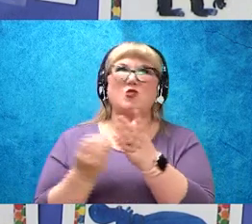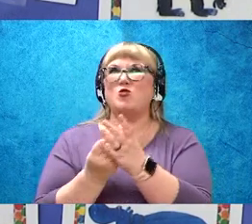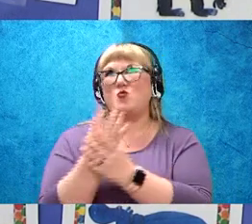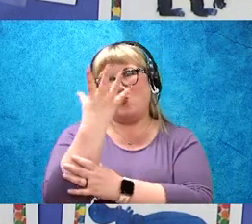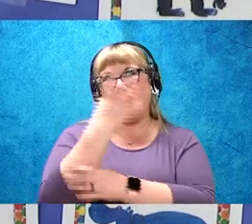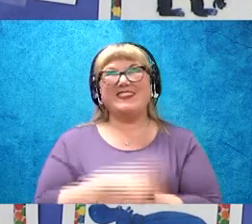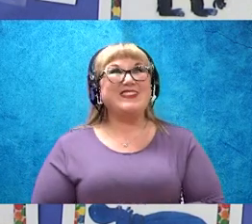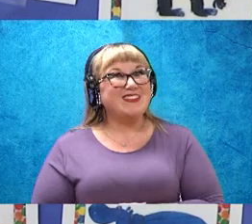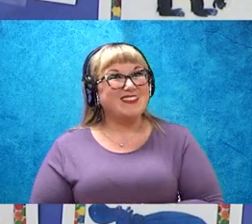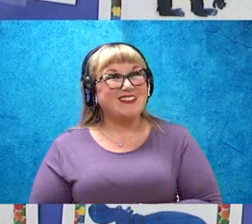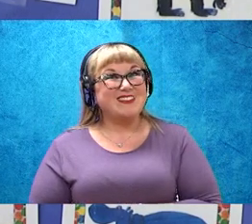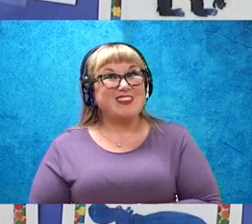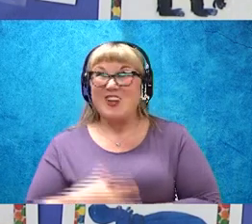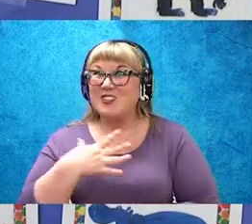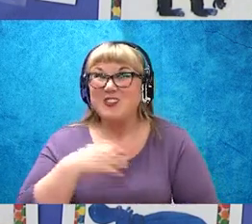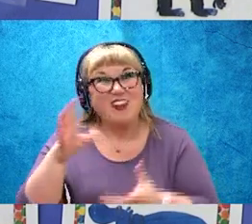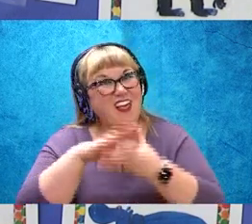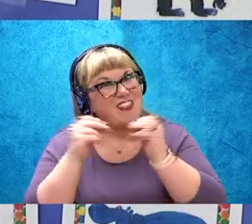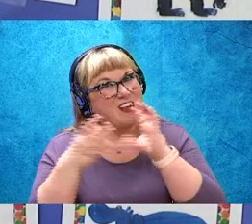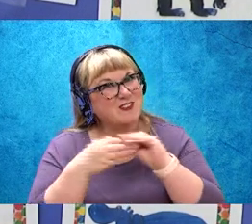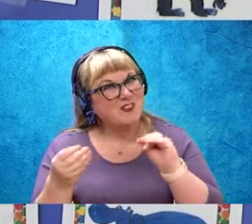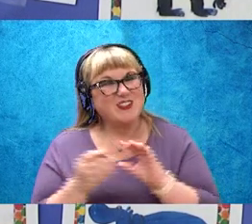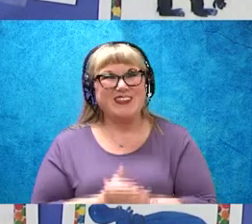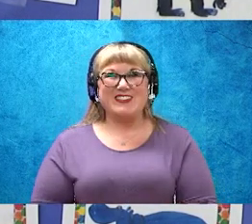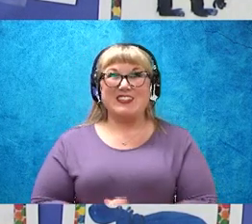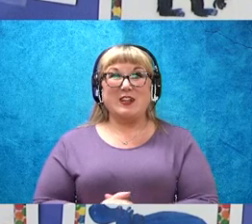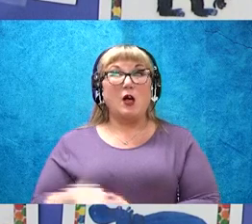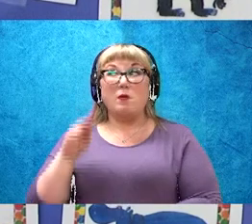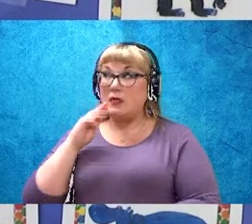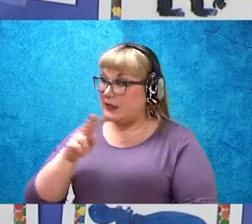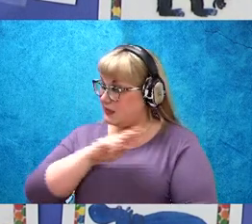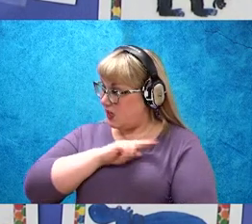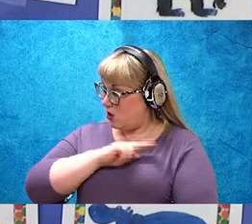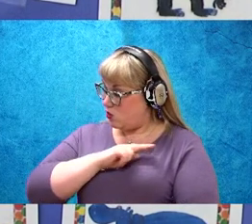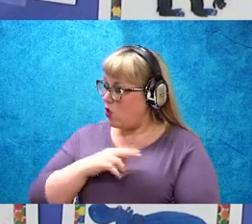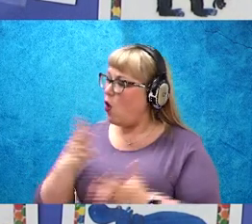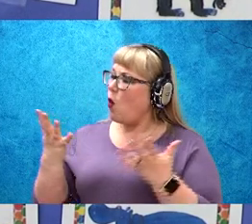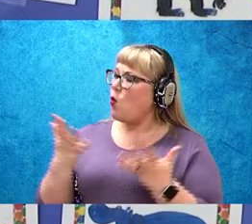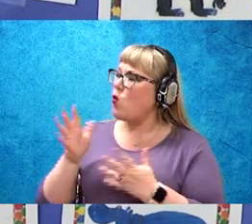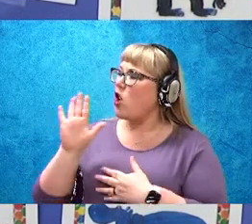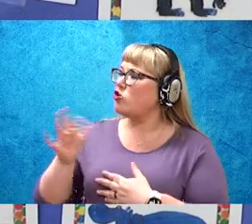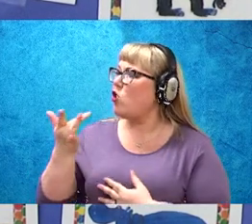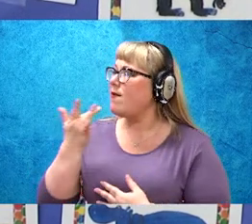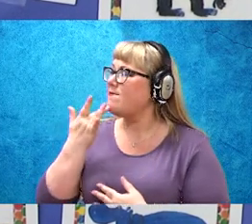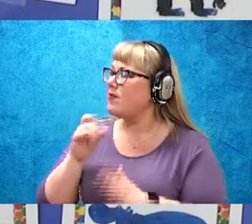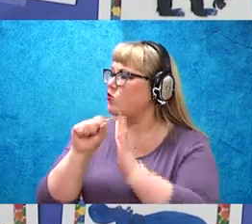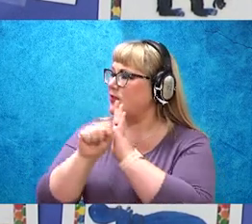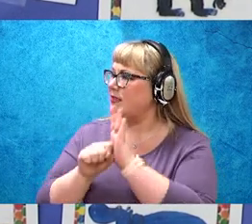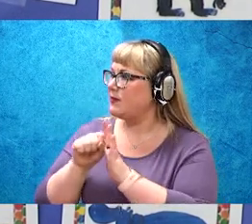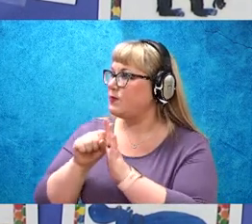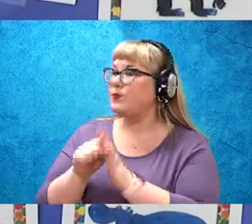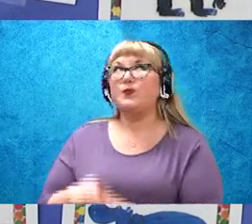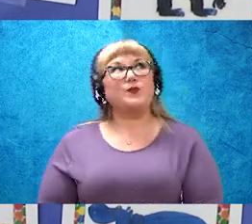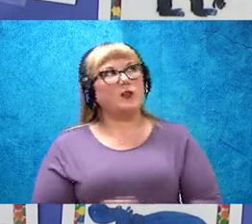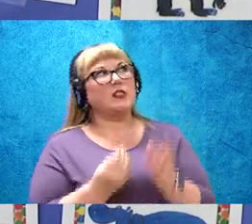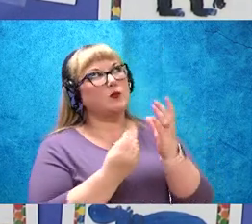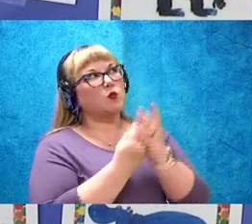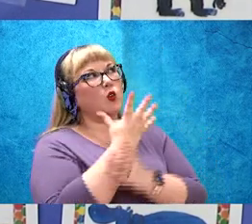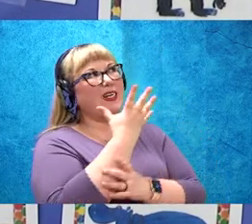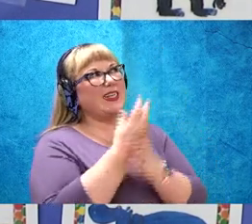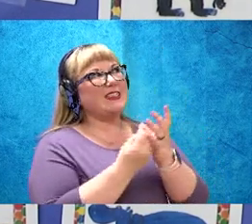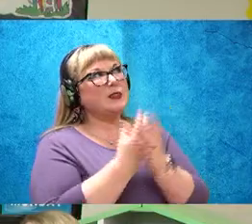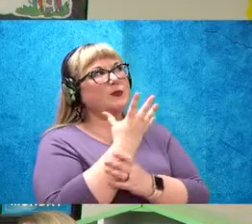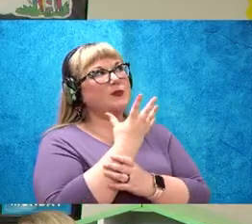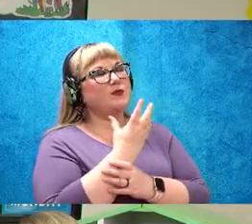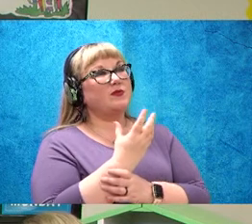Did you like that story? Miss H, what is your favorite season? I would say spring when it goes